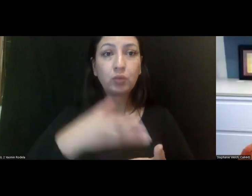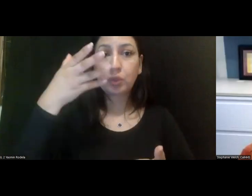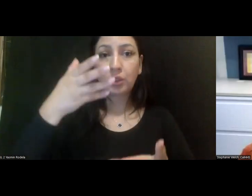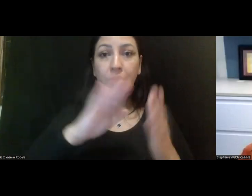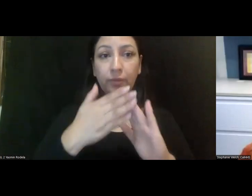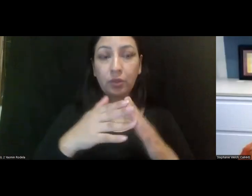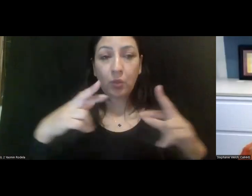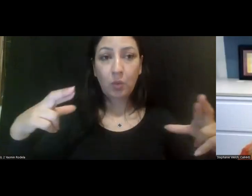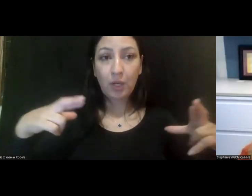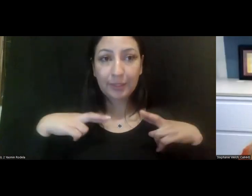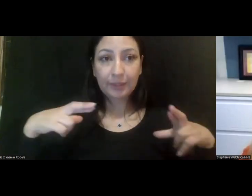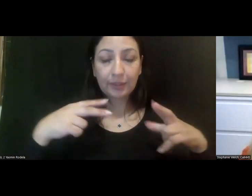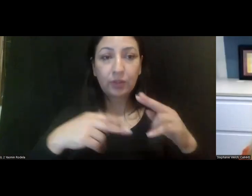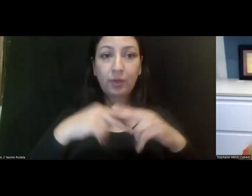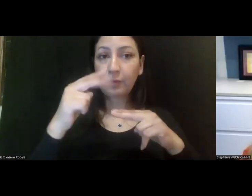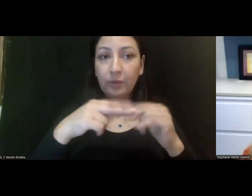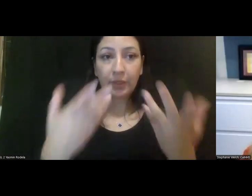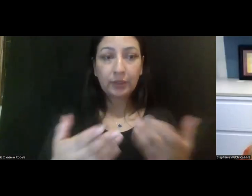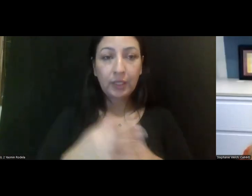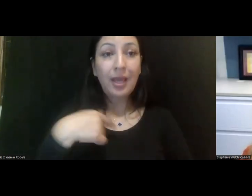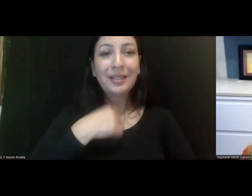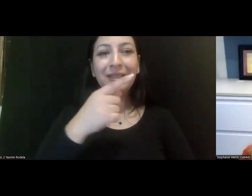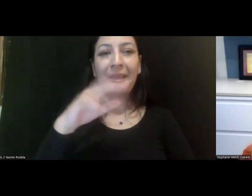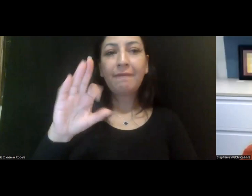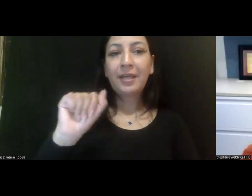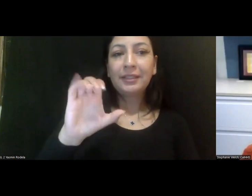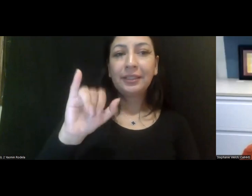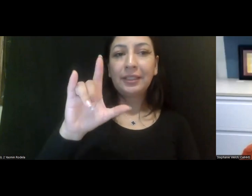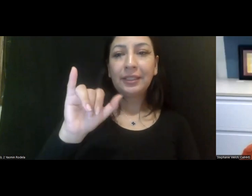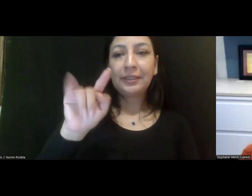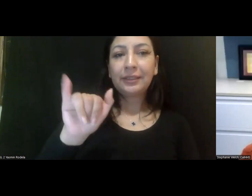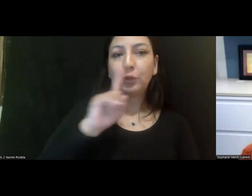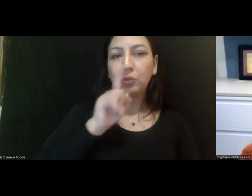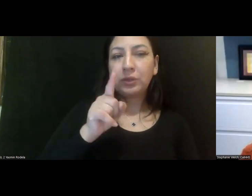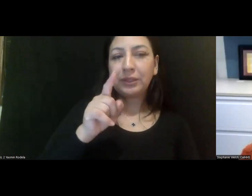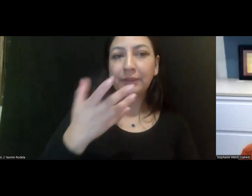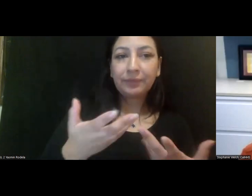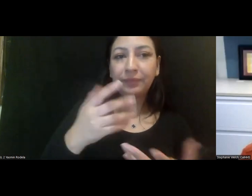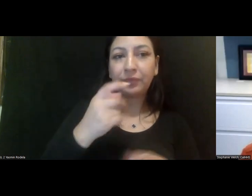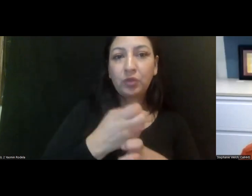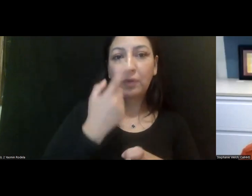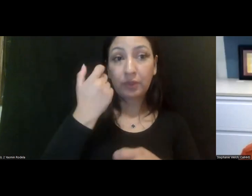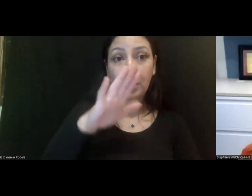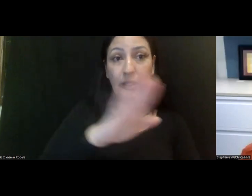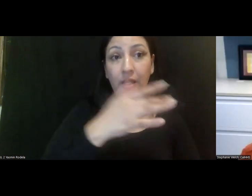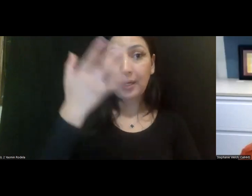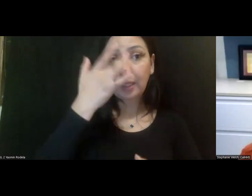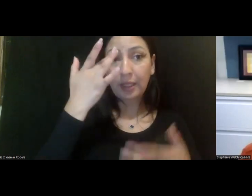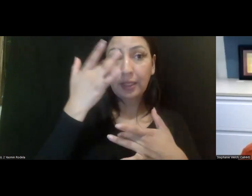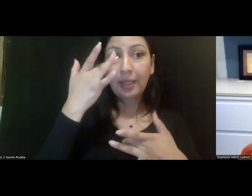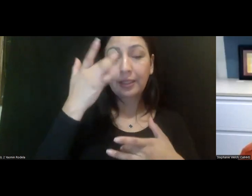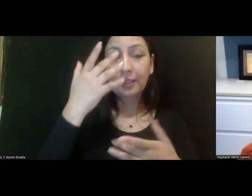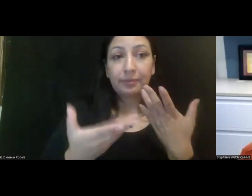I say facility, it's really tricky, um, because some people for periods of their illness may be so, uh, may be so